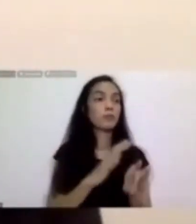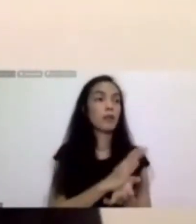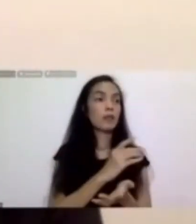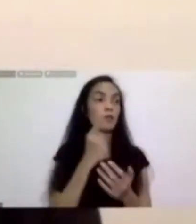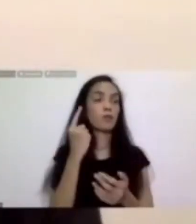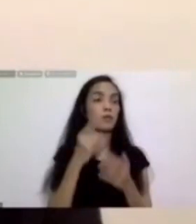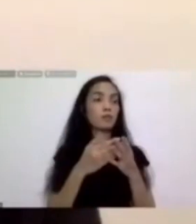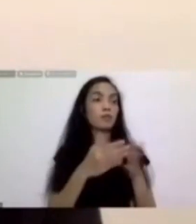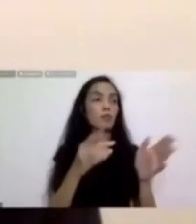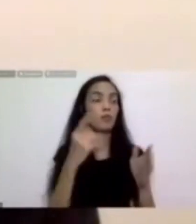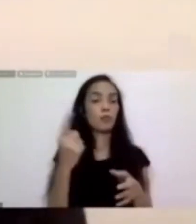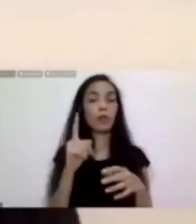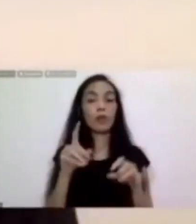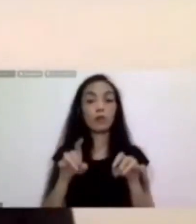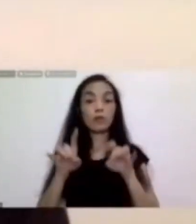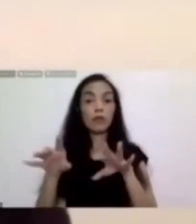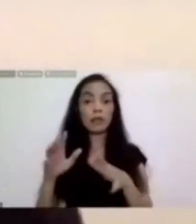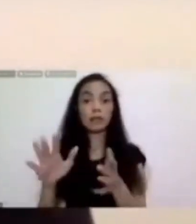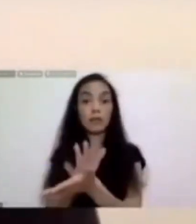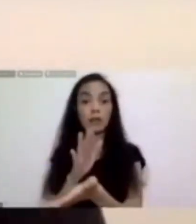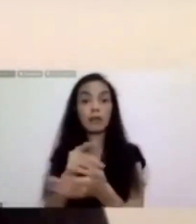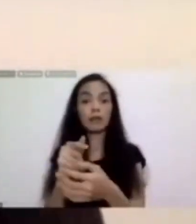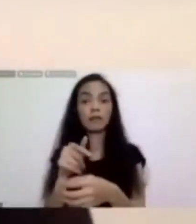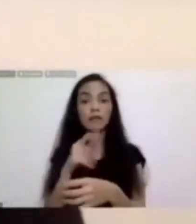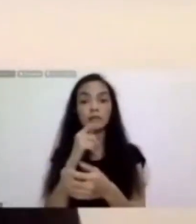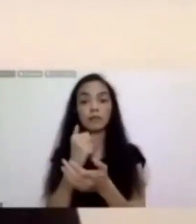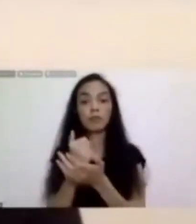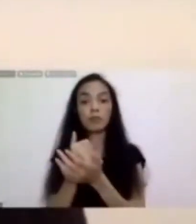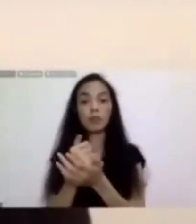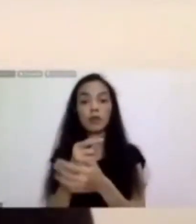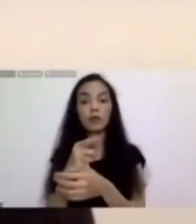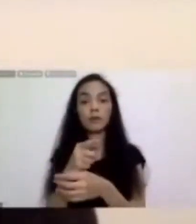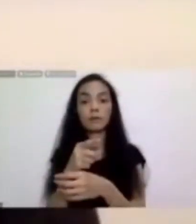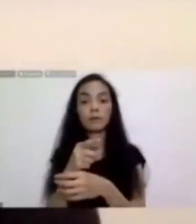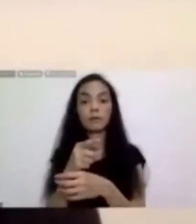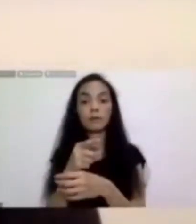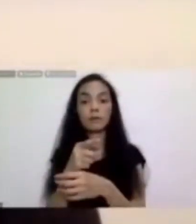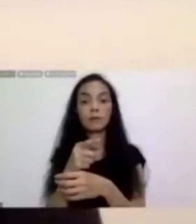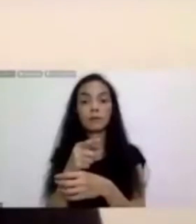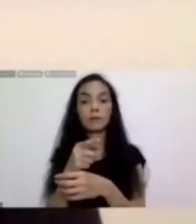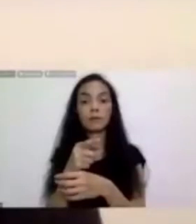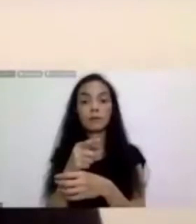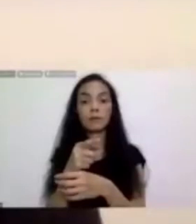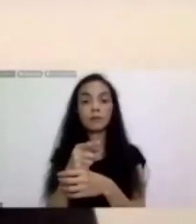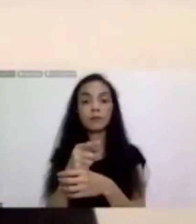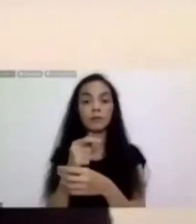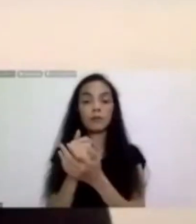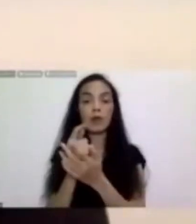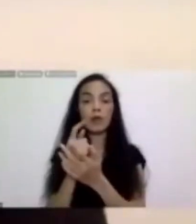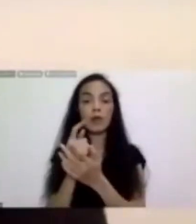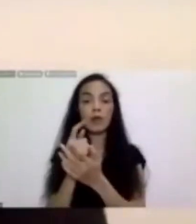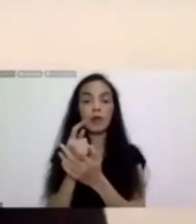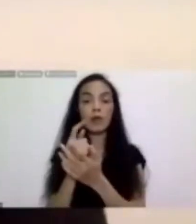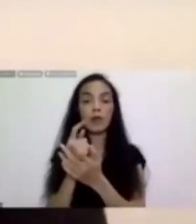Australian context, these opportunities are largely shaped by percent for art allocations across a number